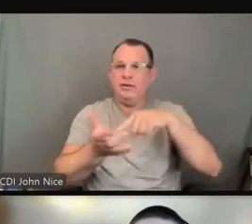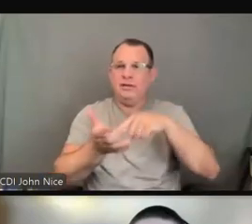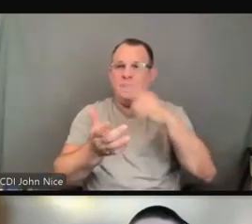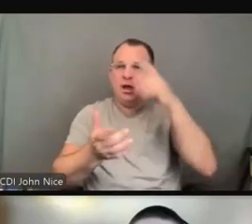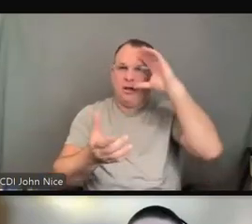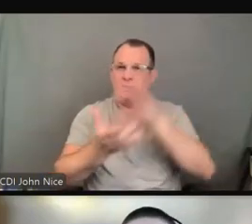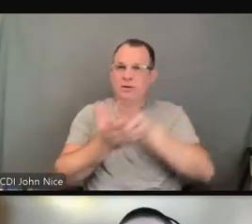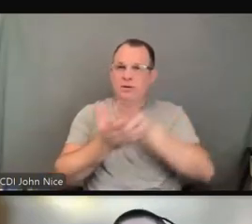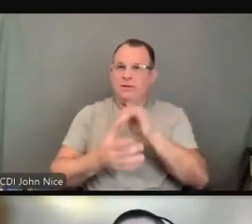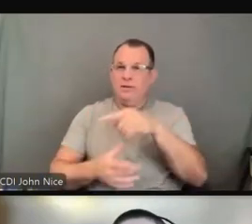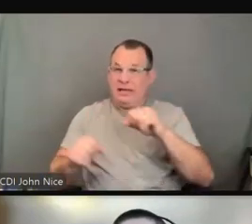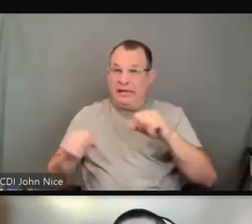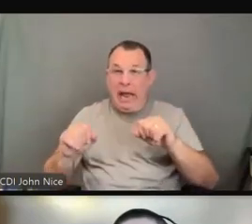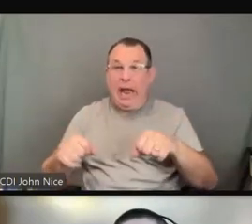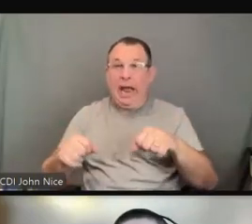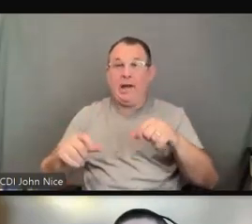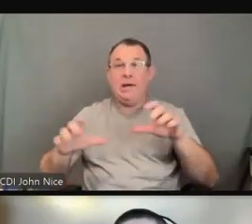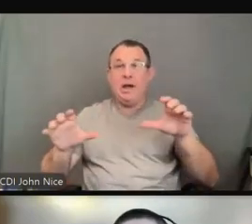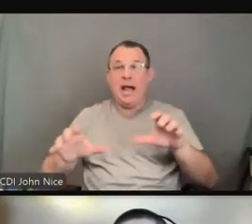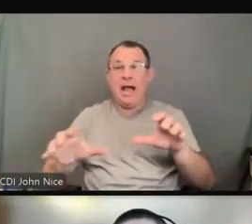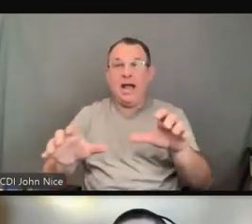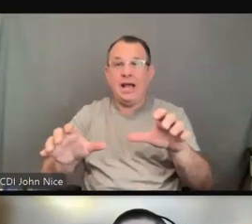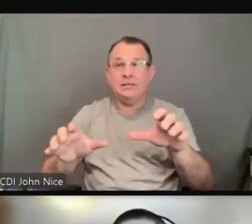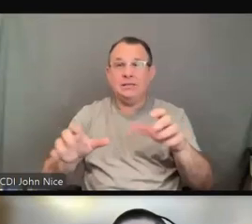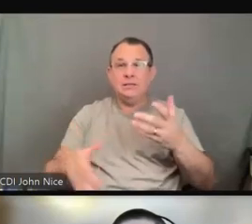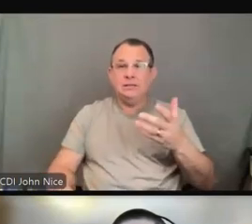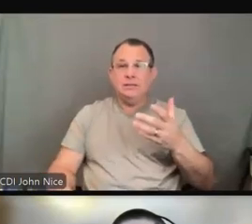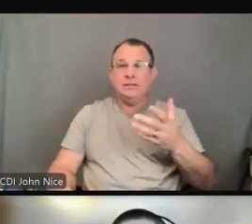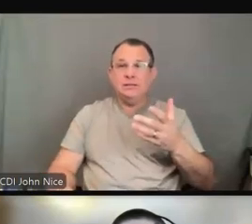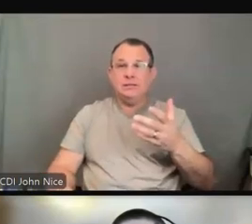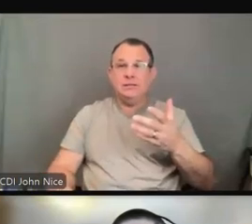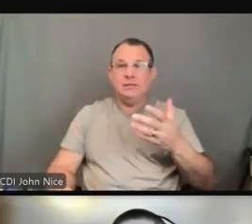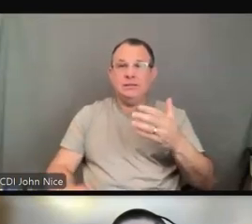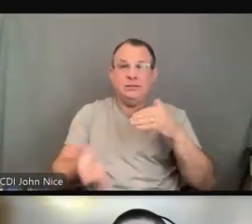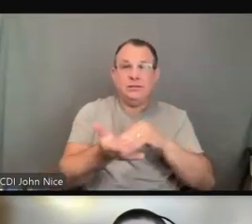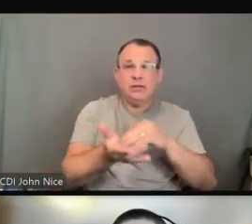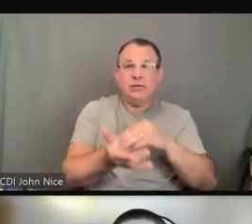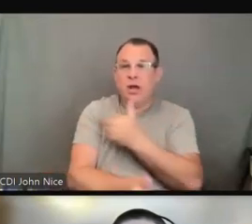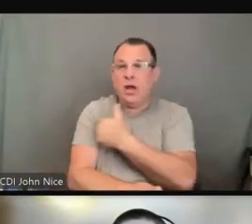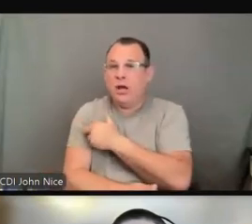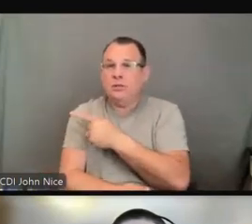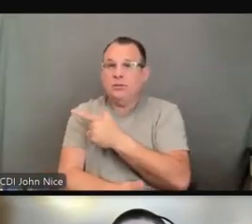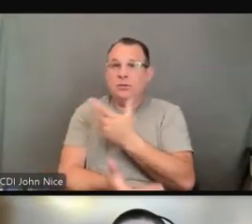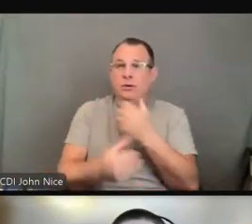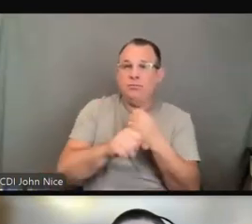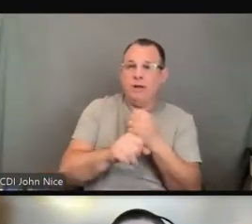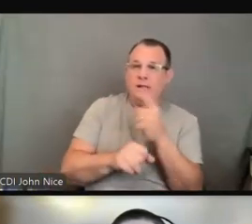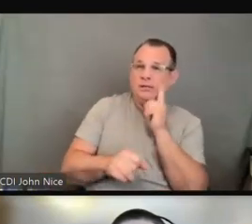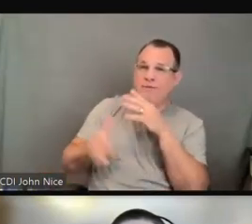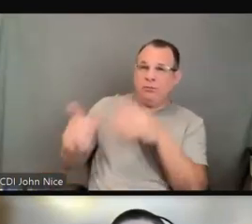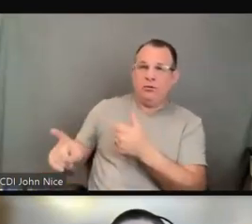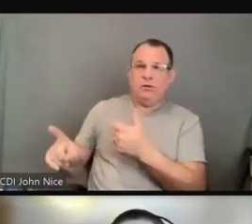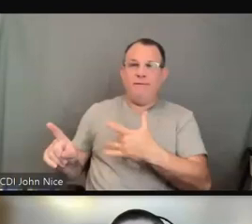that makes the deaf patient feel like they're a second-class citizen or foreign to their own country during a long hospital stay,